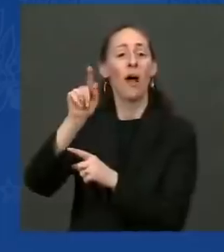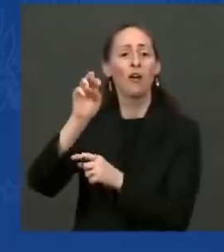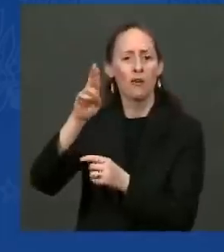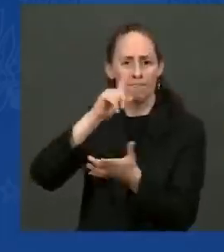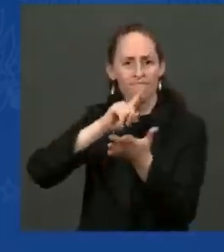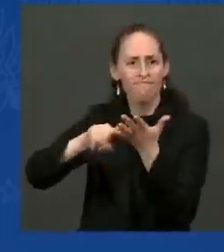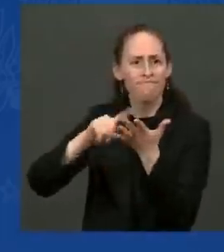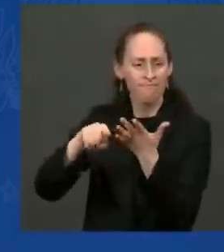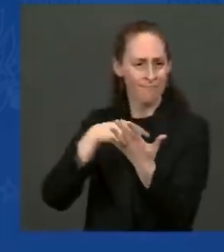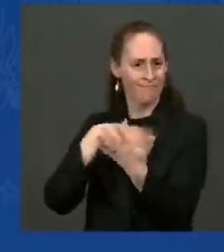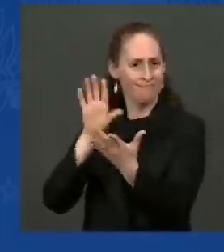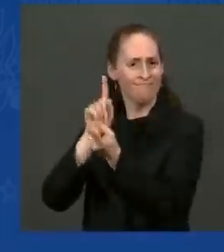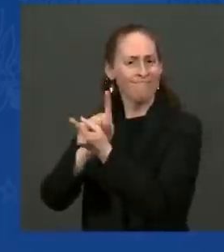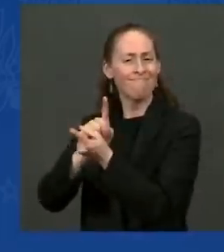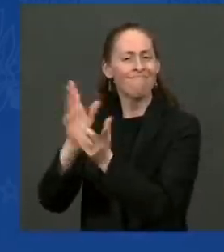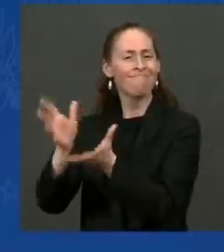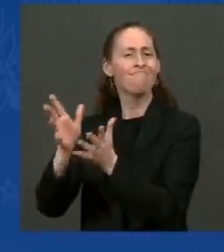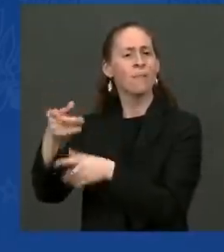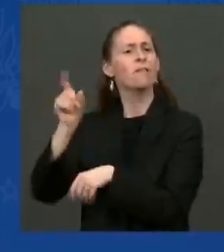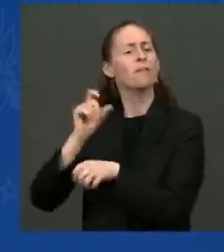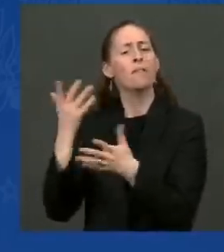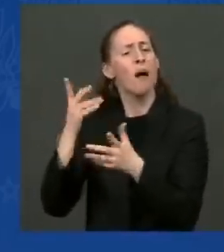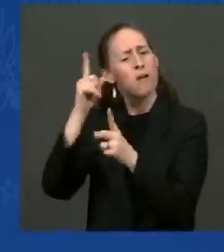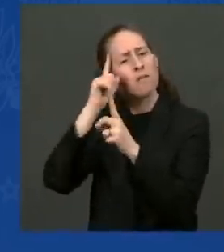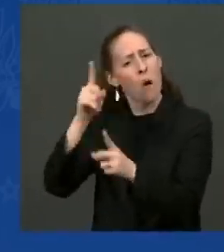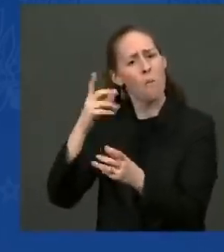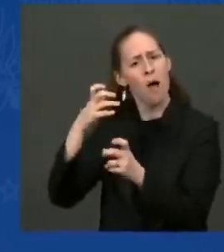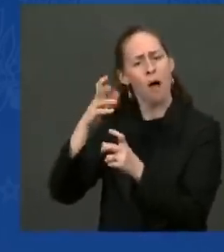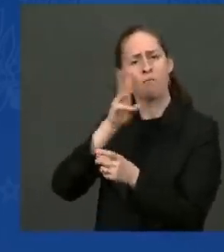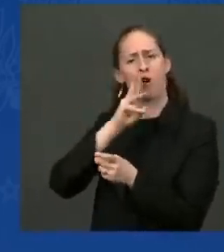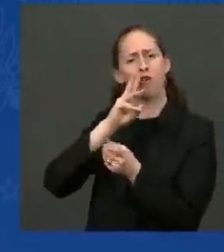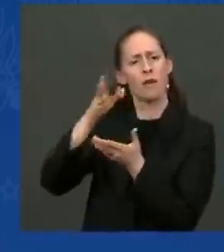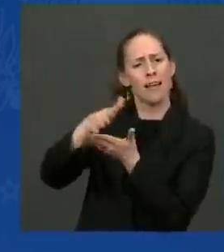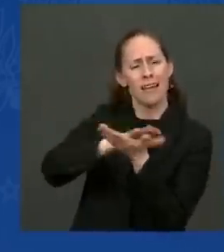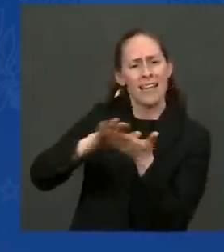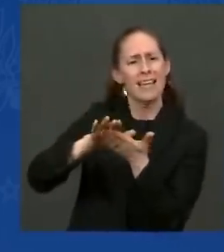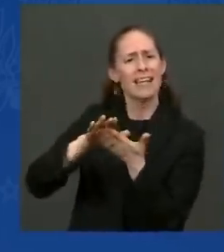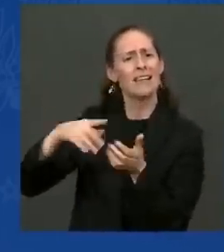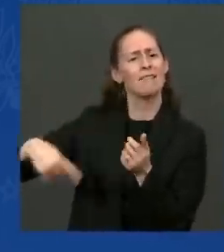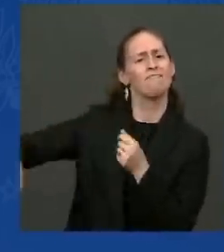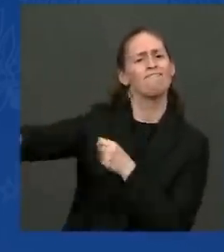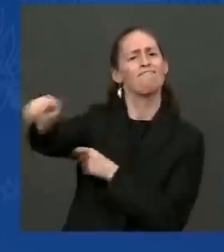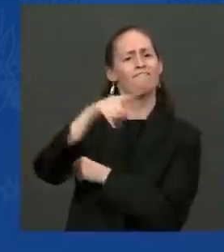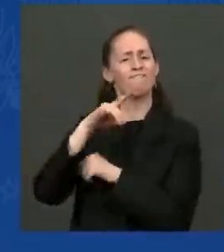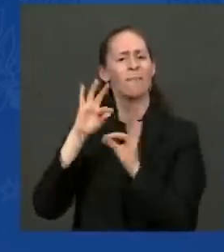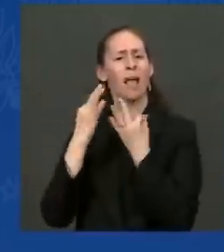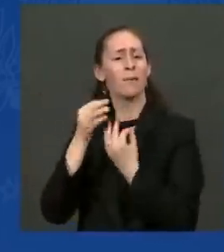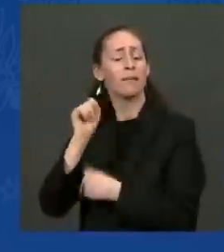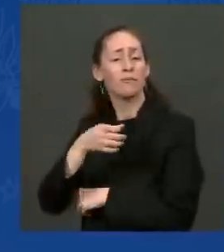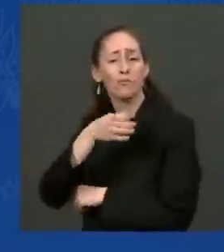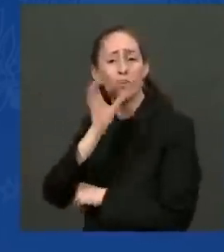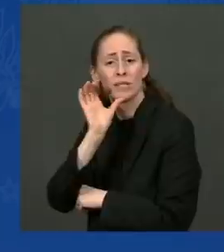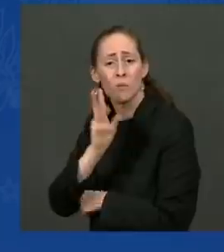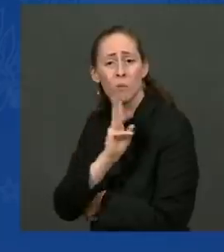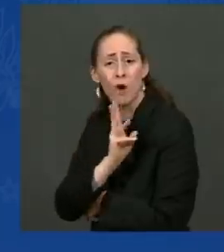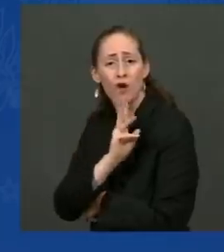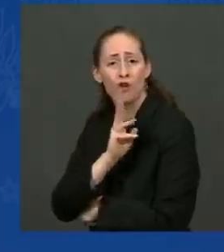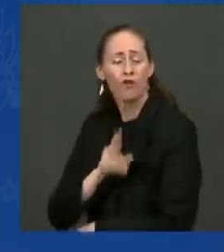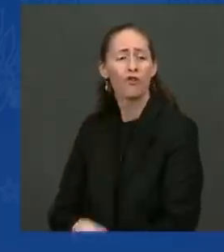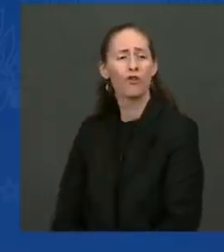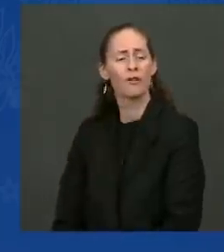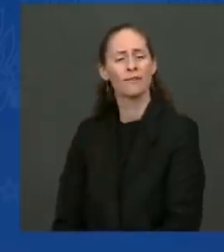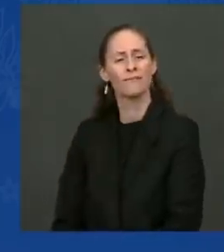who is working to get clean water to families in California. This will be a nationwide